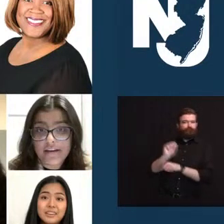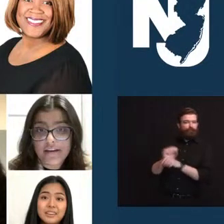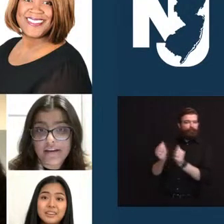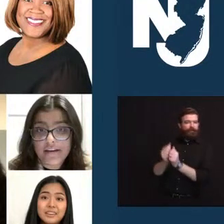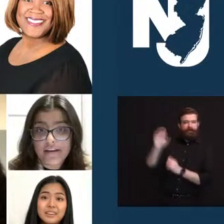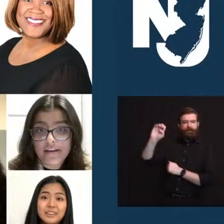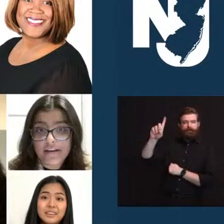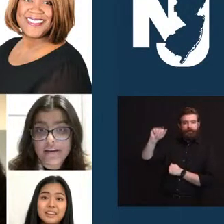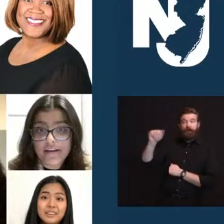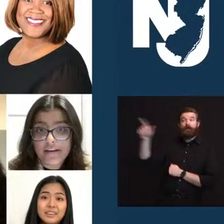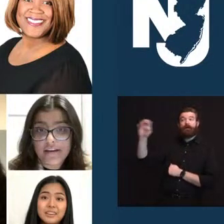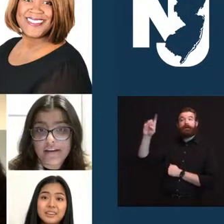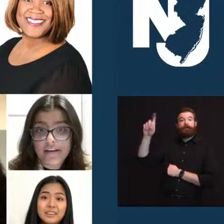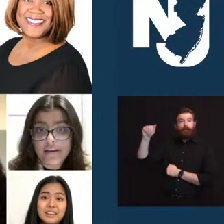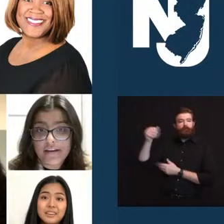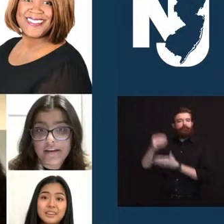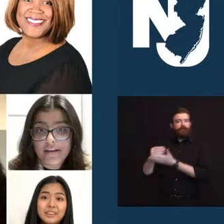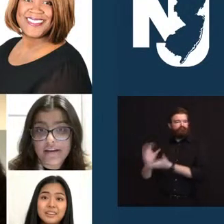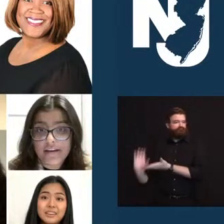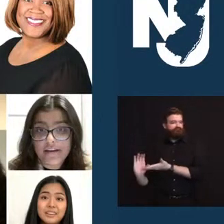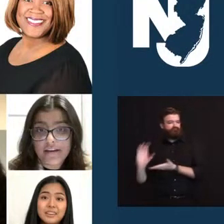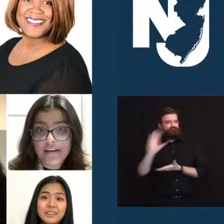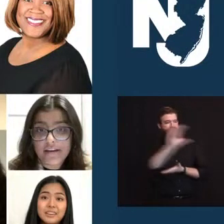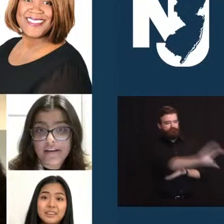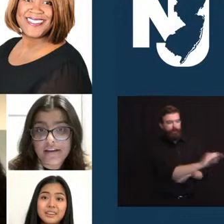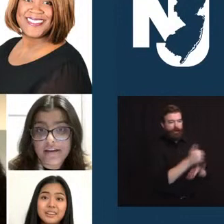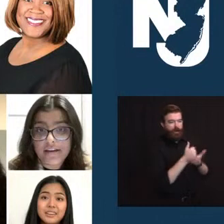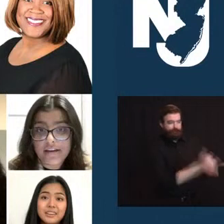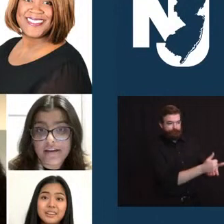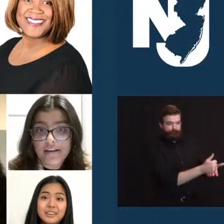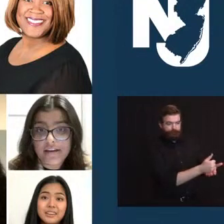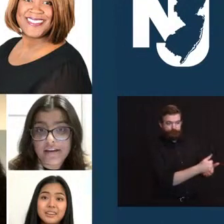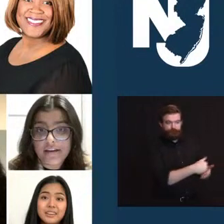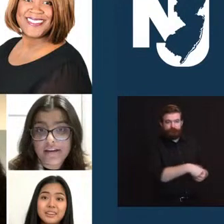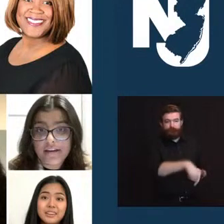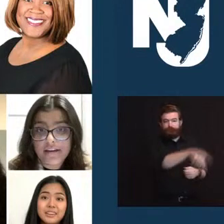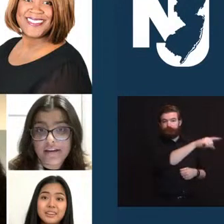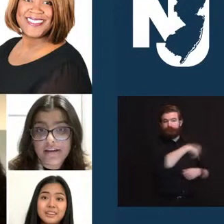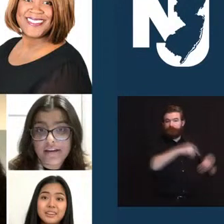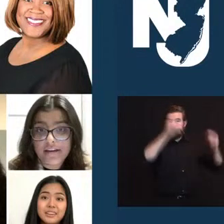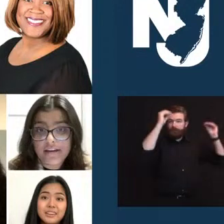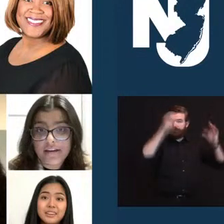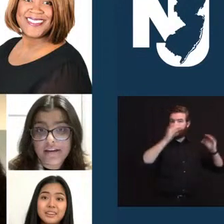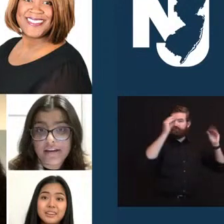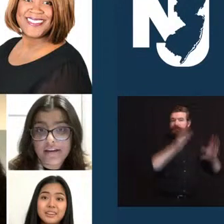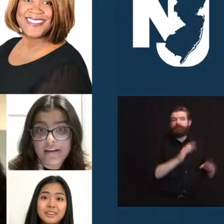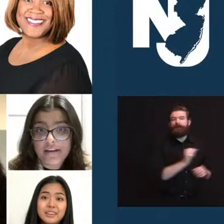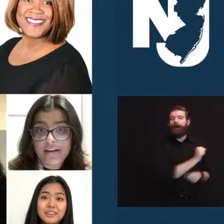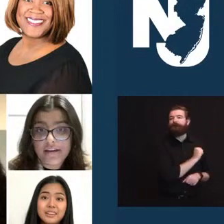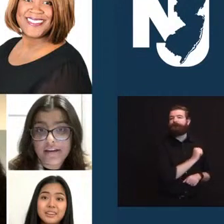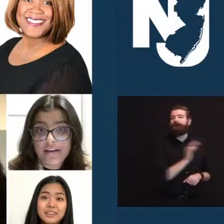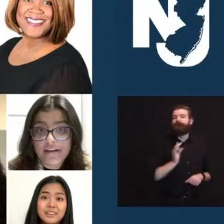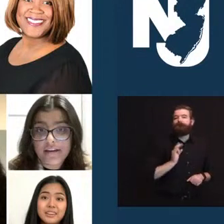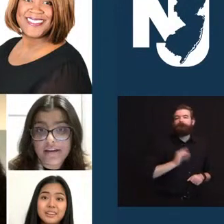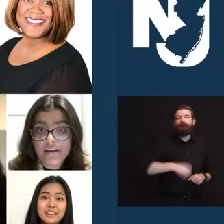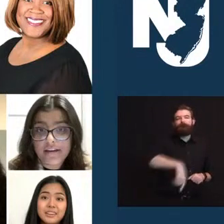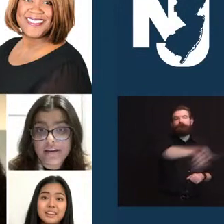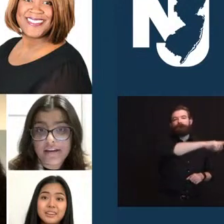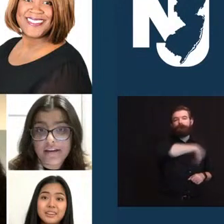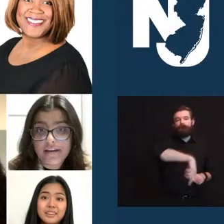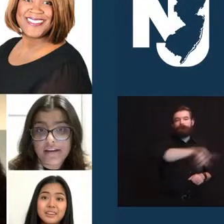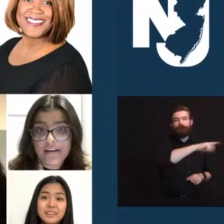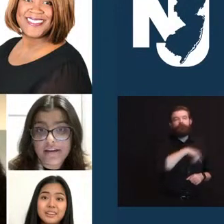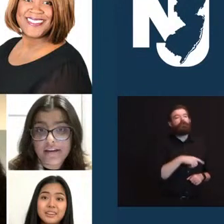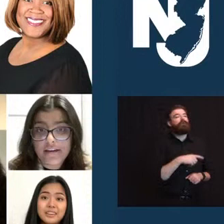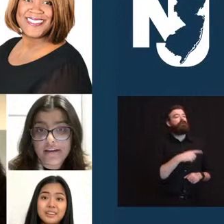grants that have helped them keep their teaching artists and staff employed, provide technology and facilities to keep their young